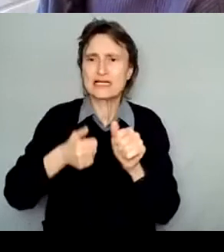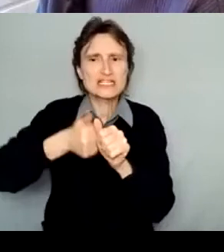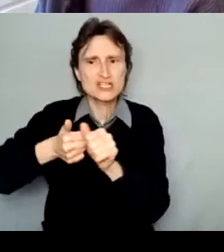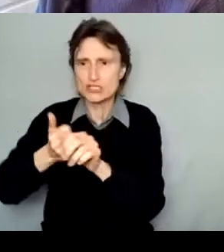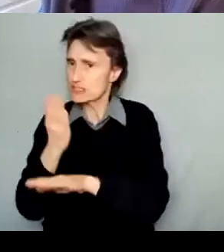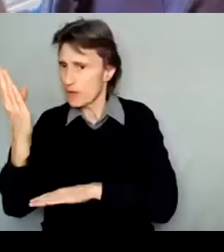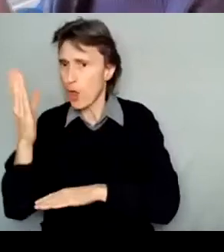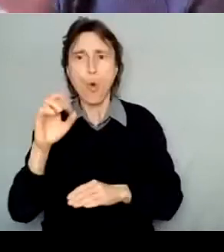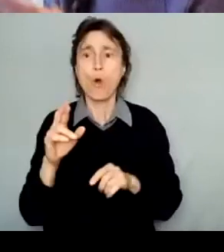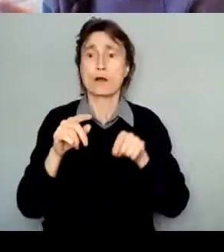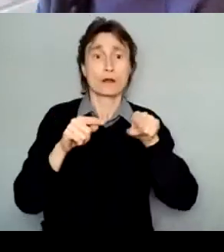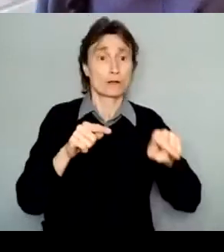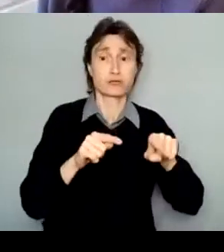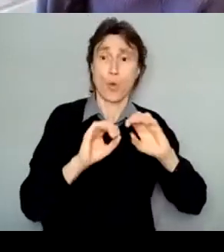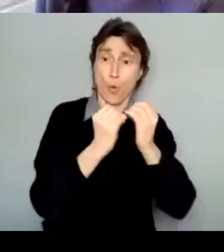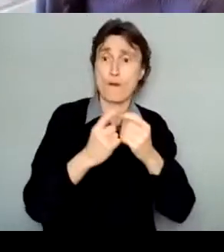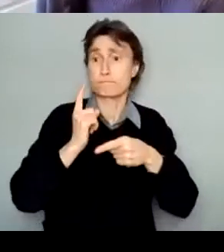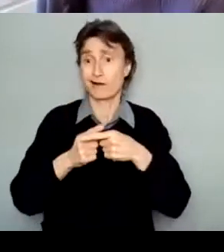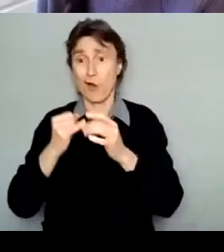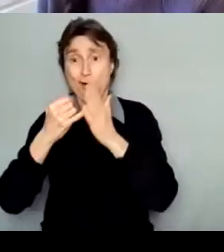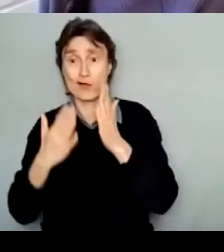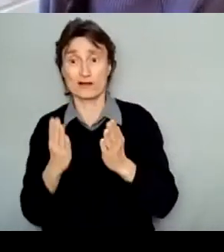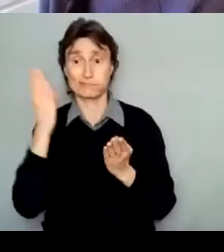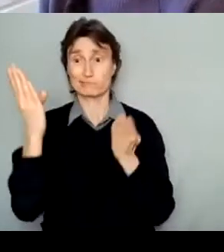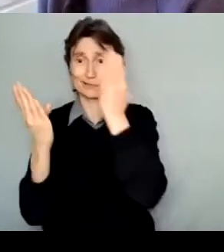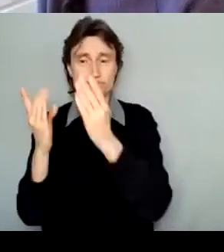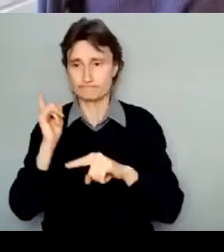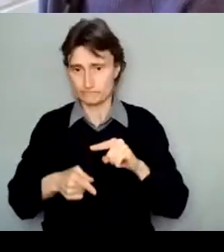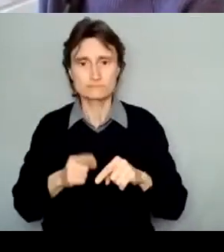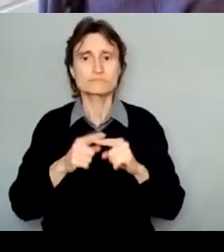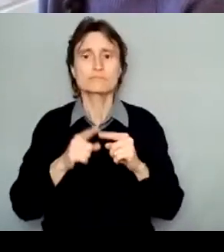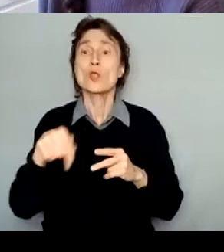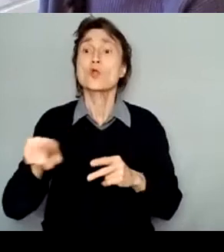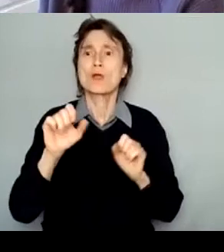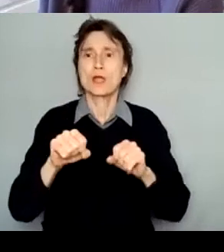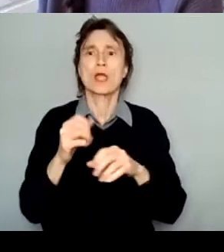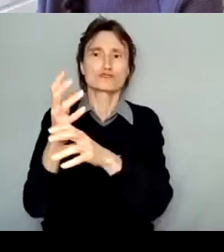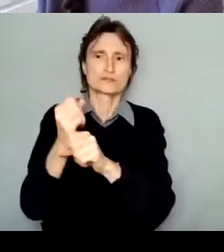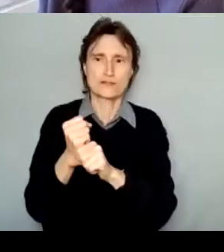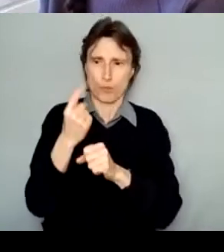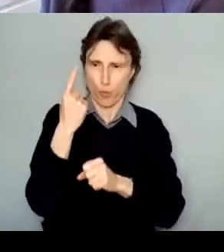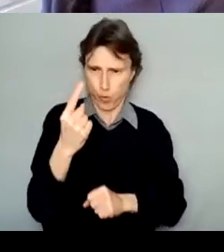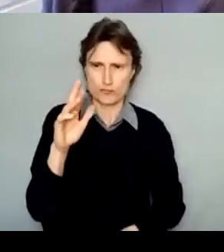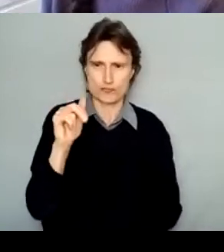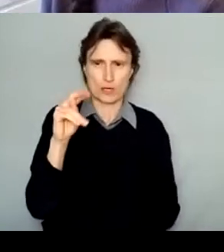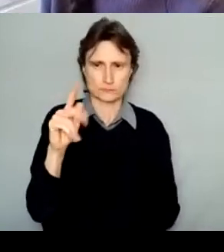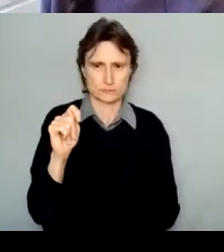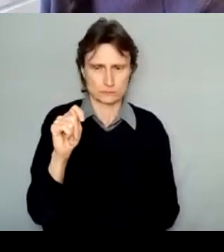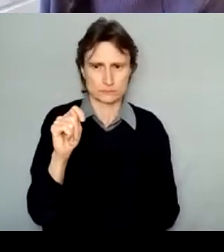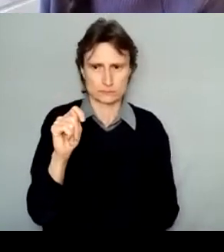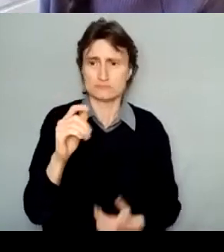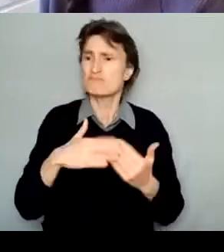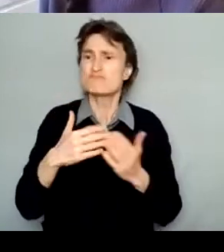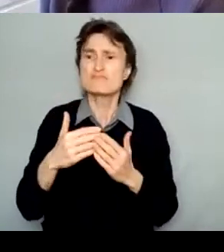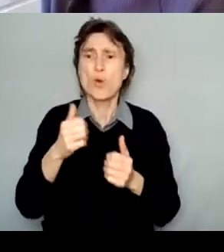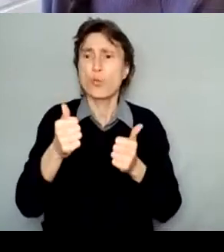Projects or a distinct phase of a project may only receive one grant in total from Calgary Arts Development, regardless of calendar year.